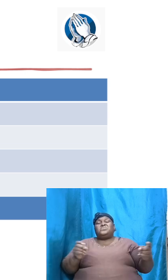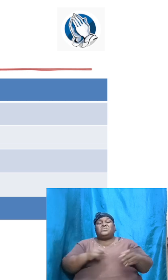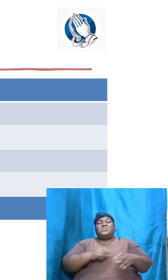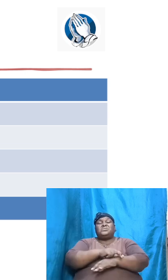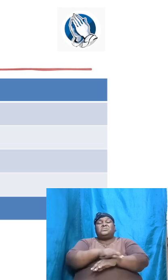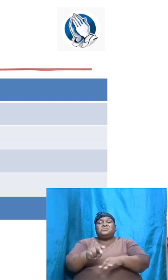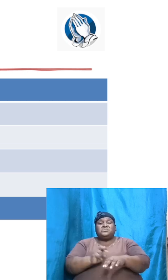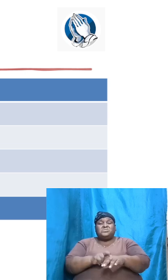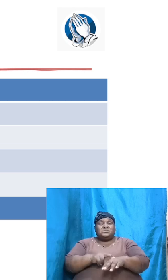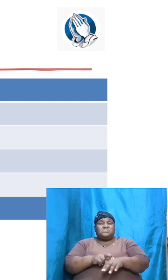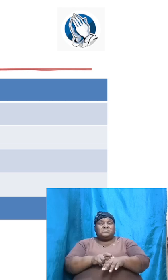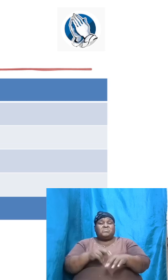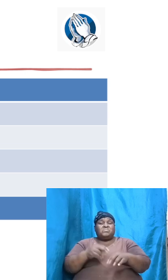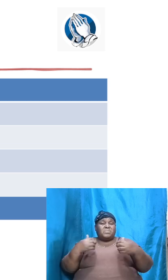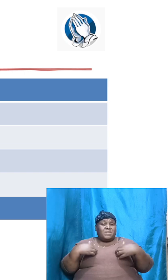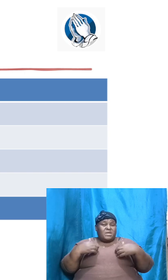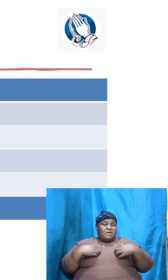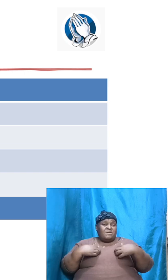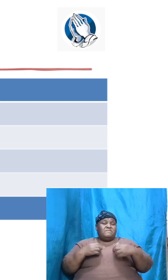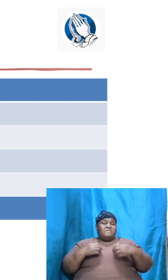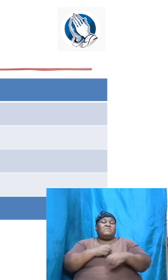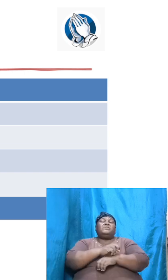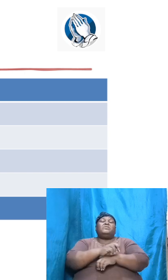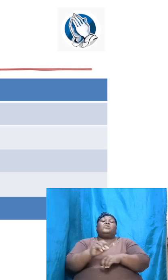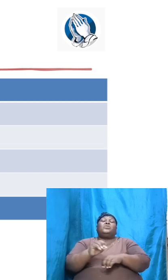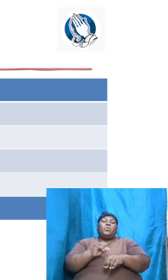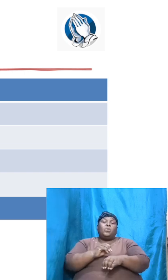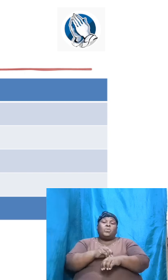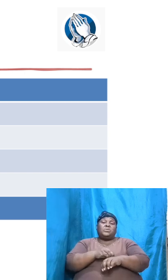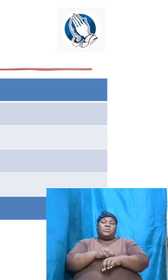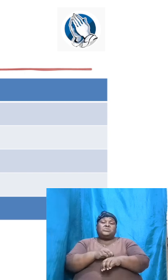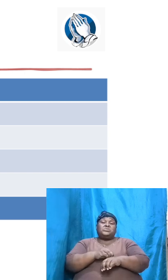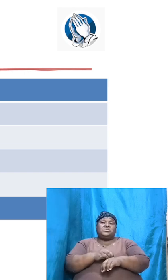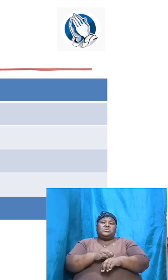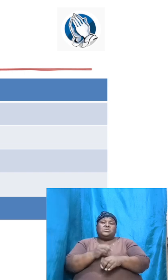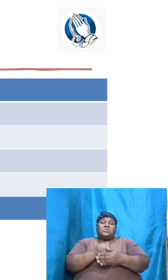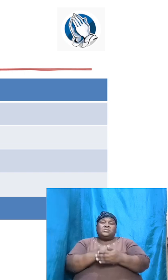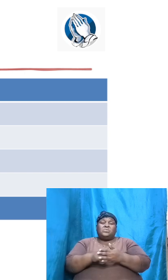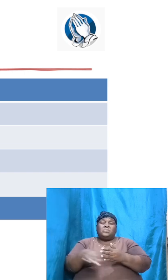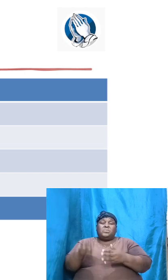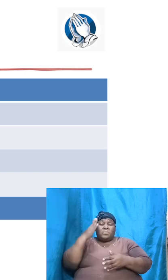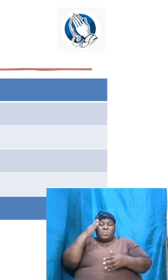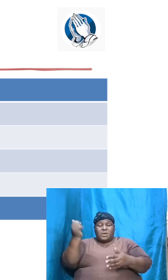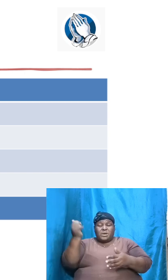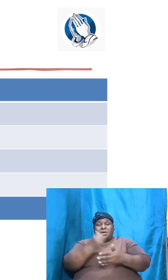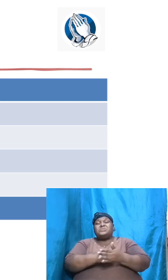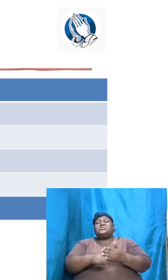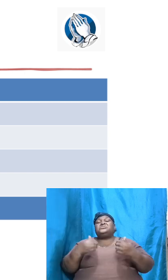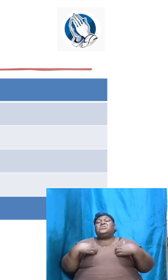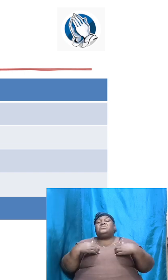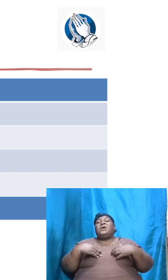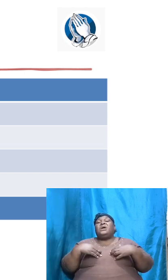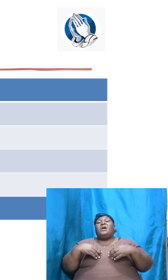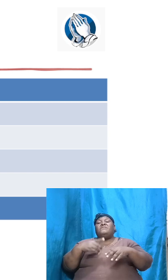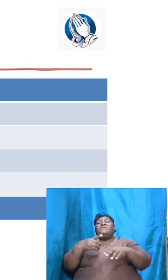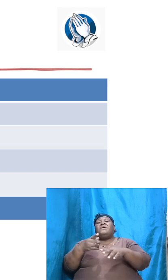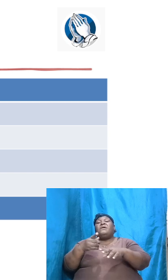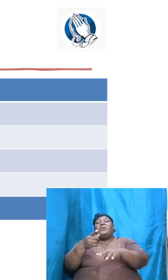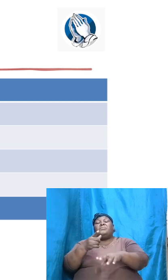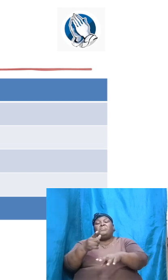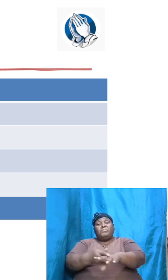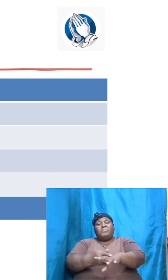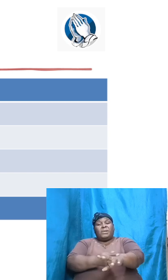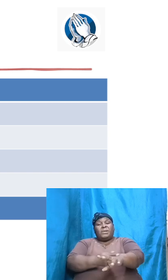had their origins. And why is it that some have black skins and some have white skins and we